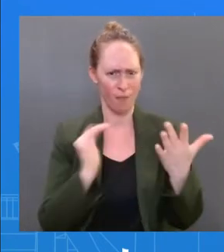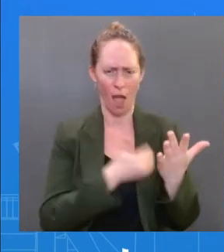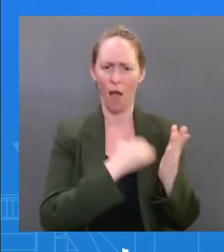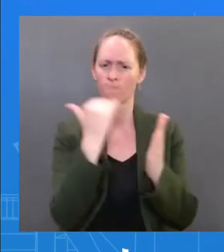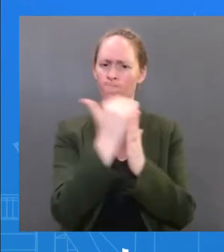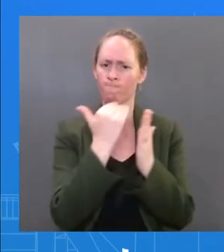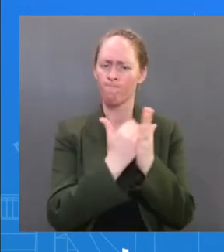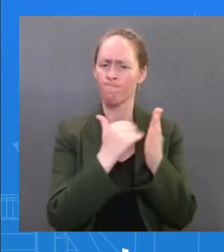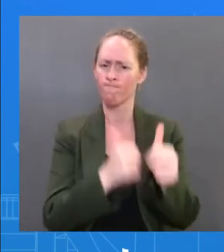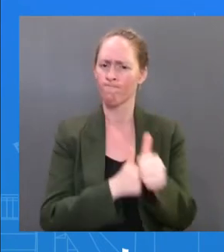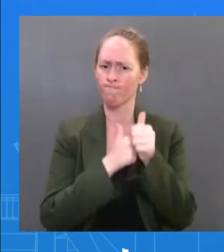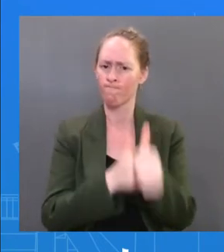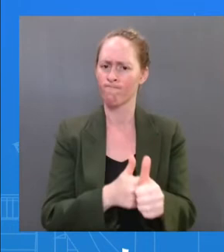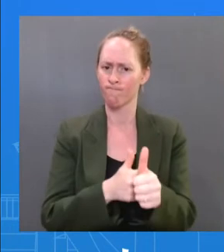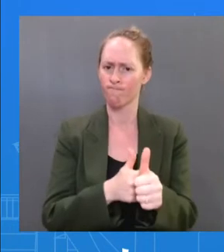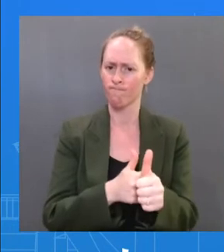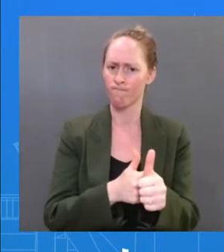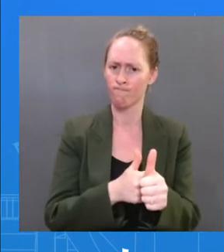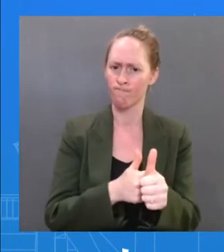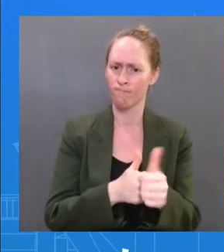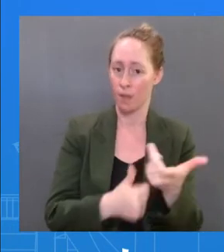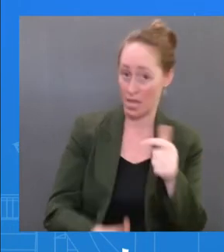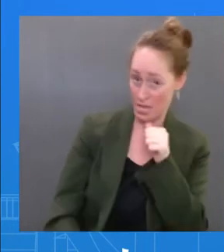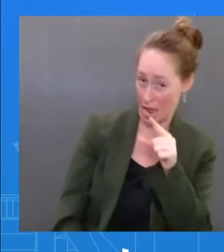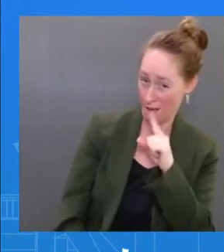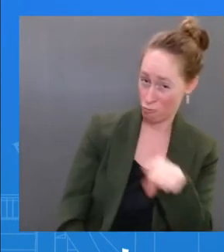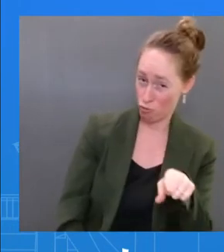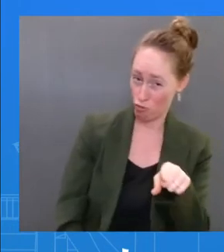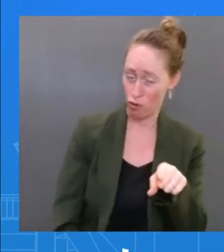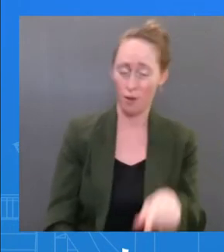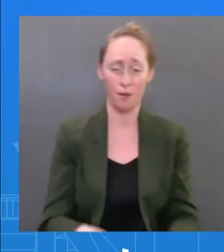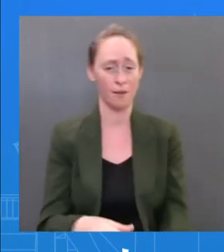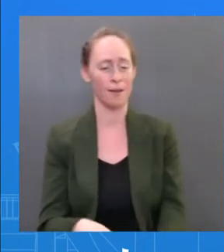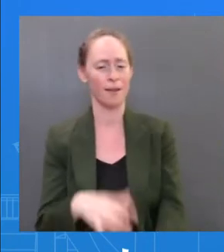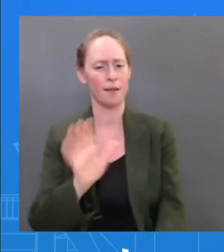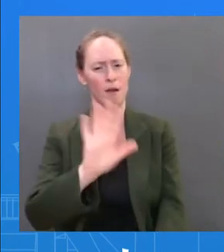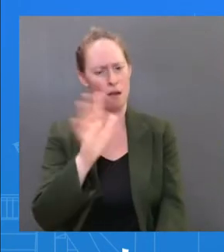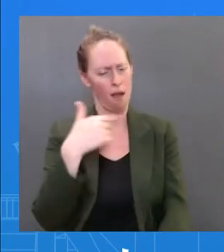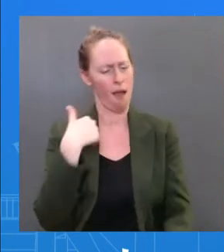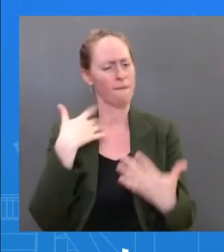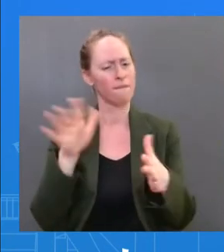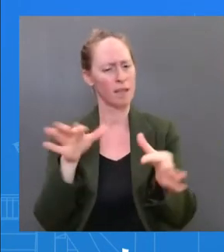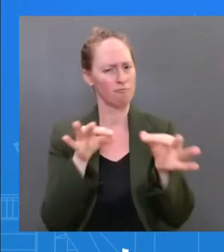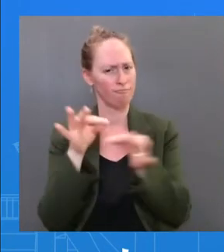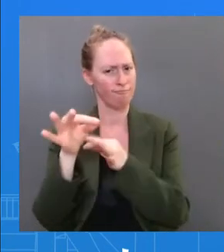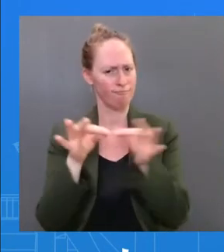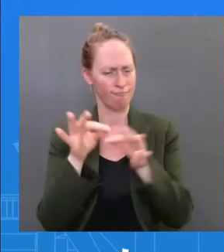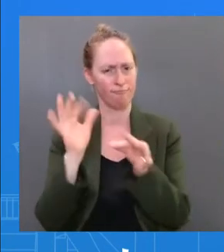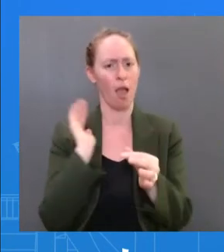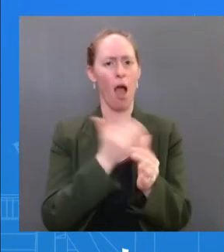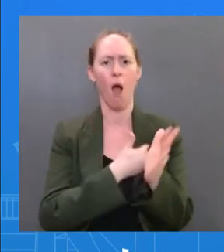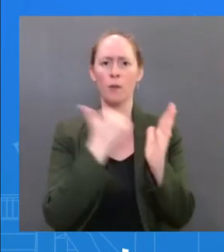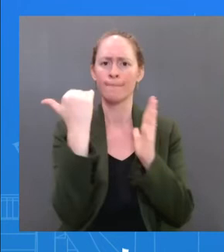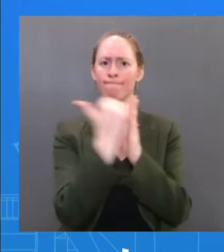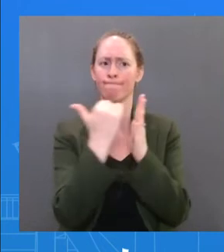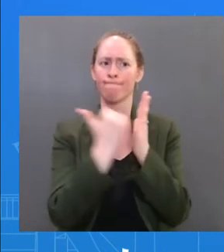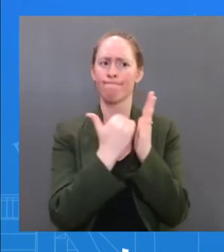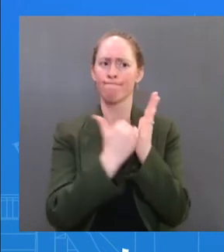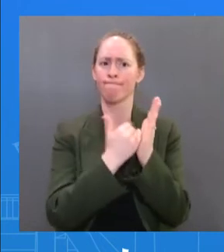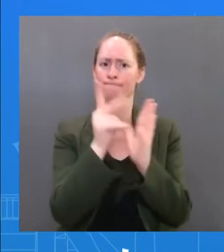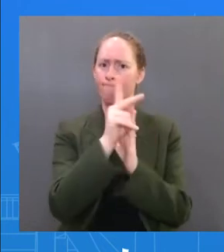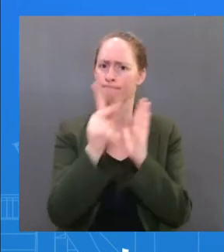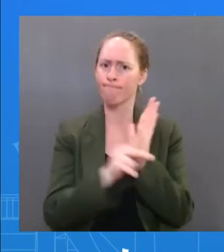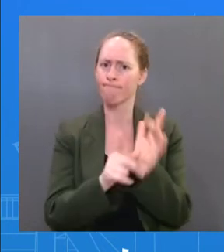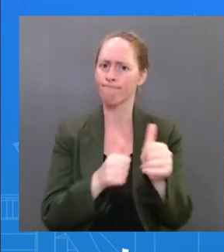I told you what our protocols were. And as we have been committed since the last July, we disclose when the President or